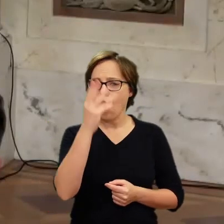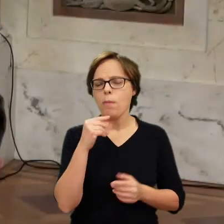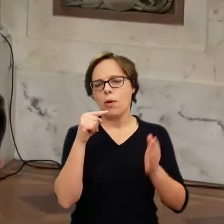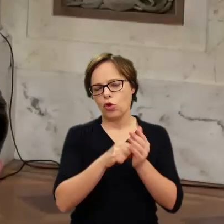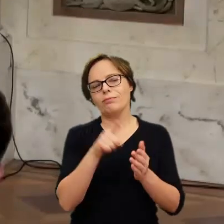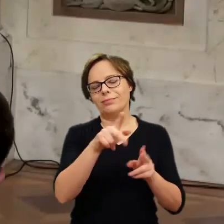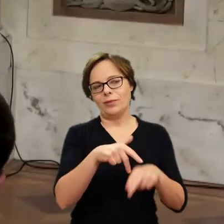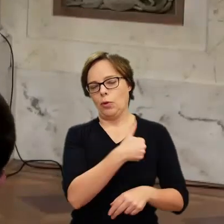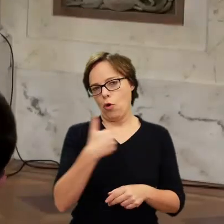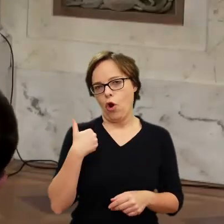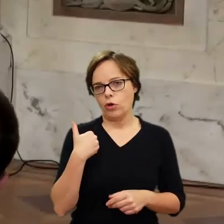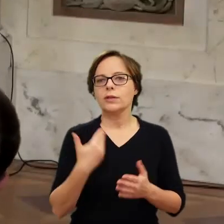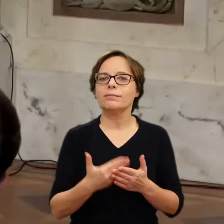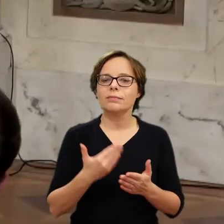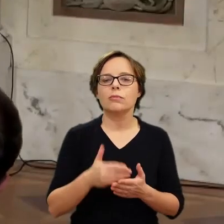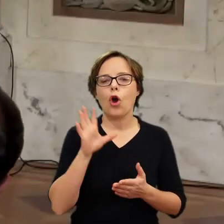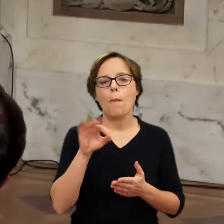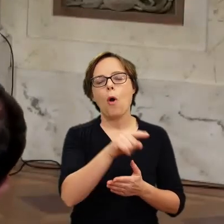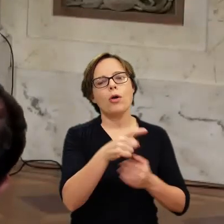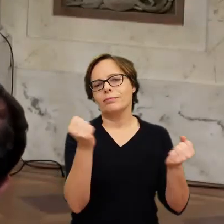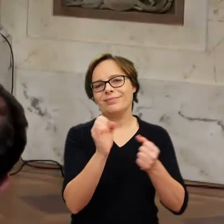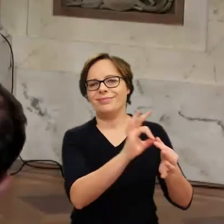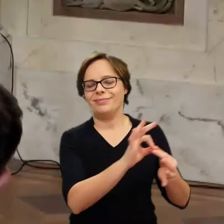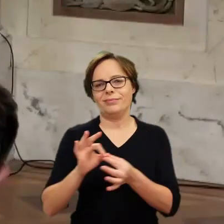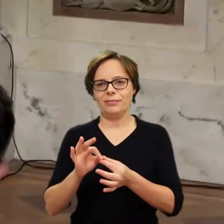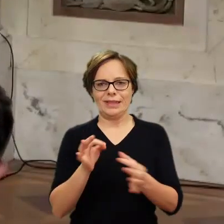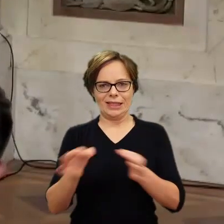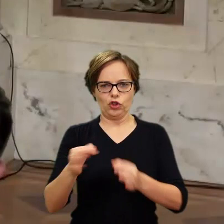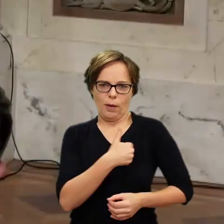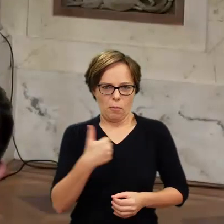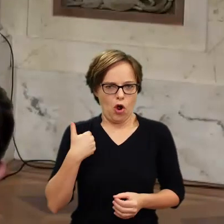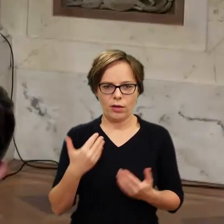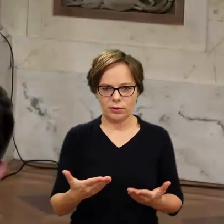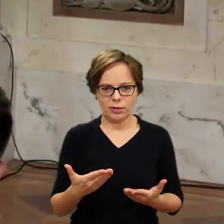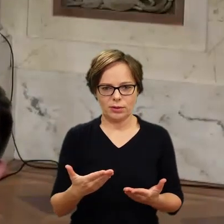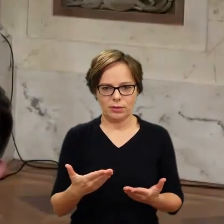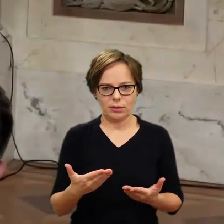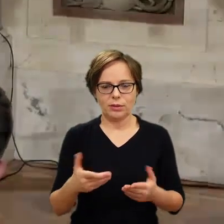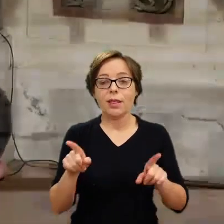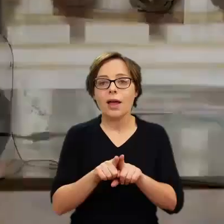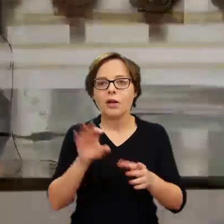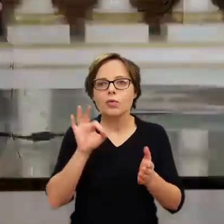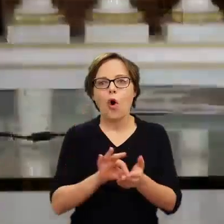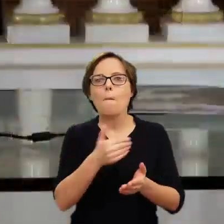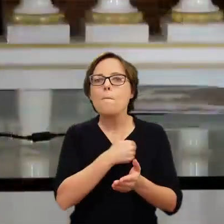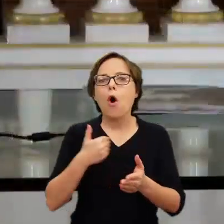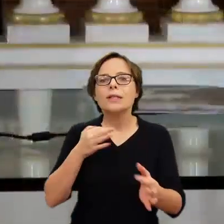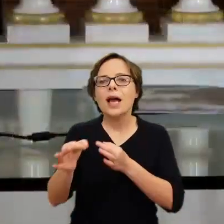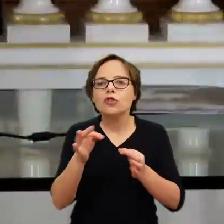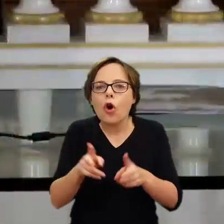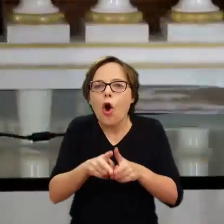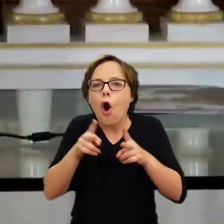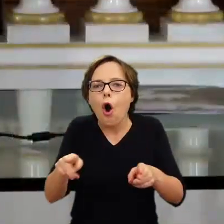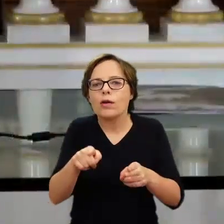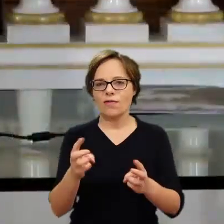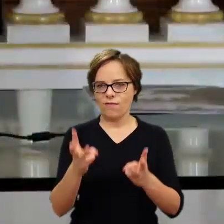because to me, you know, its history is so directly linked to the history of Poland at a very specific time in the history of Poland,